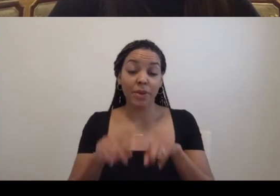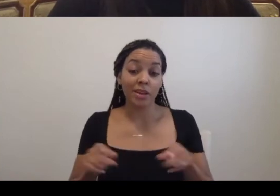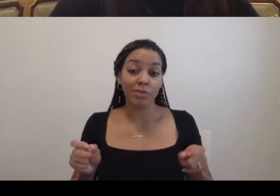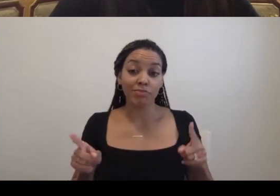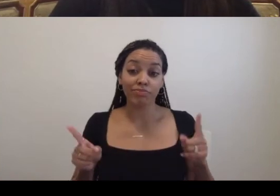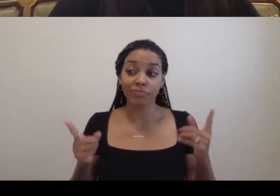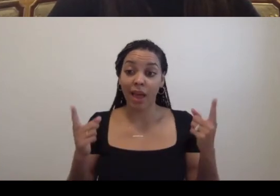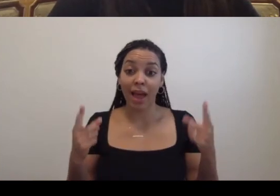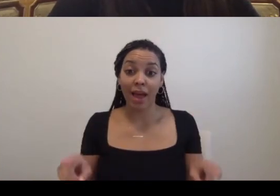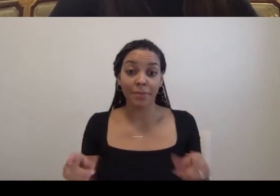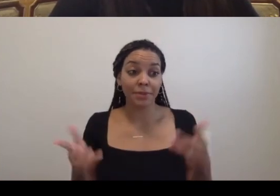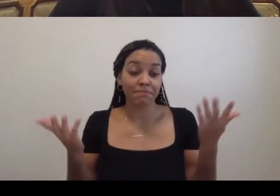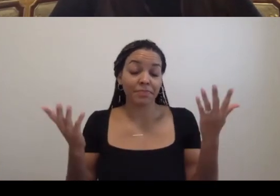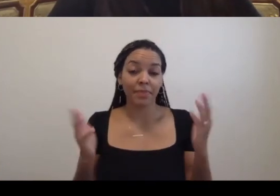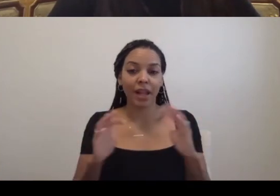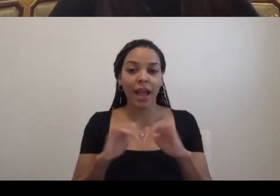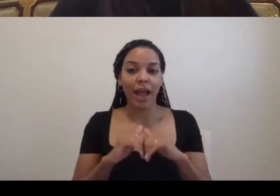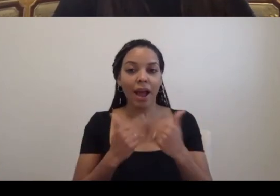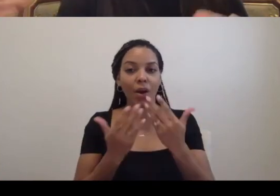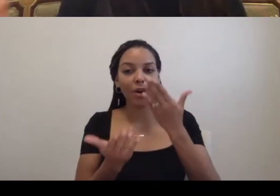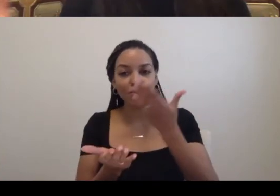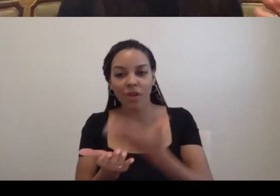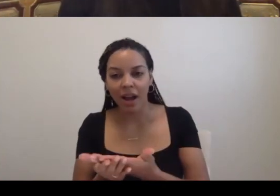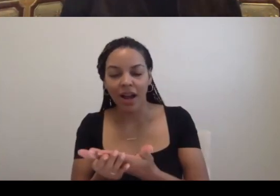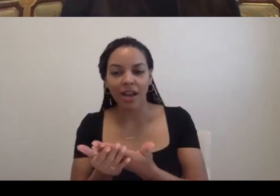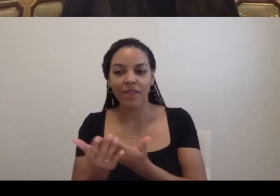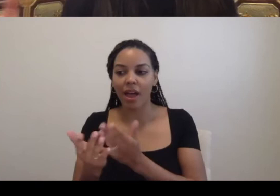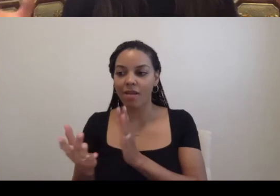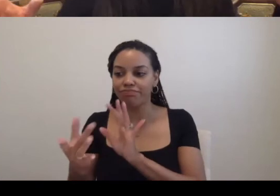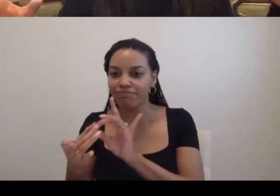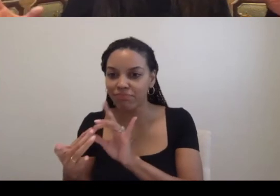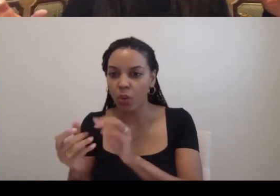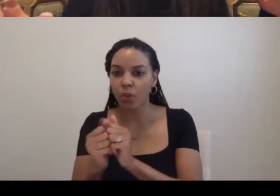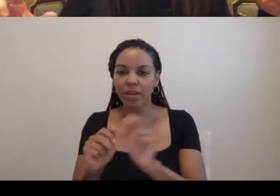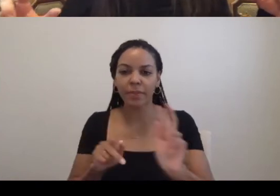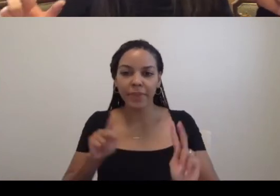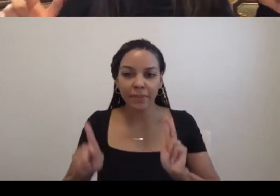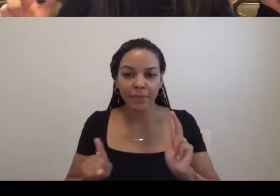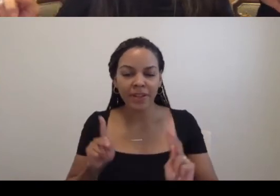it's just, uh, the way you arrive to a place and connect with people and, uh,